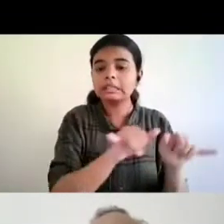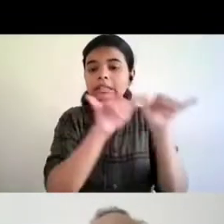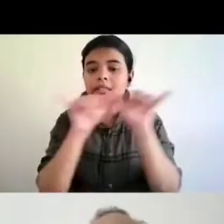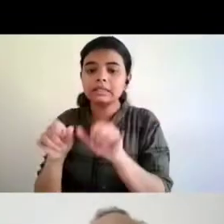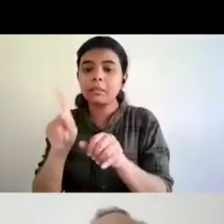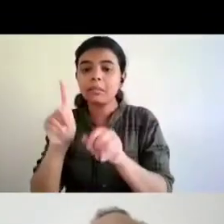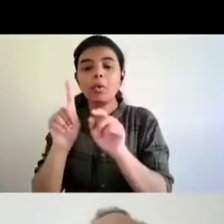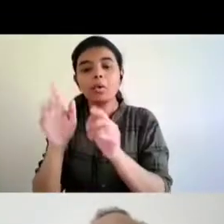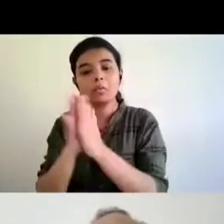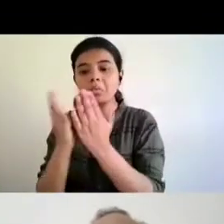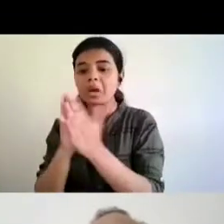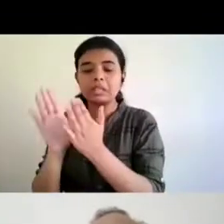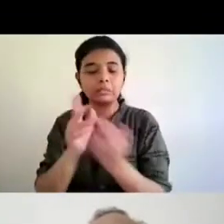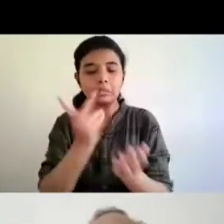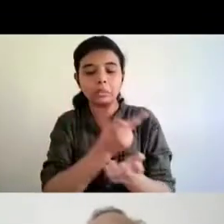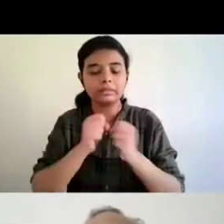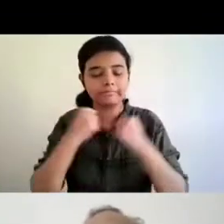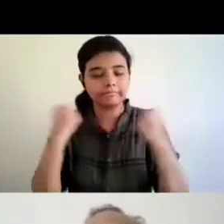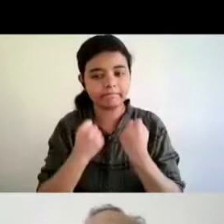into accessible format